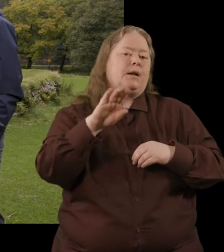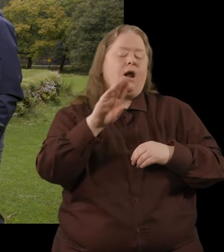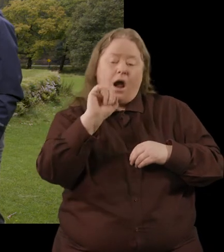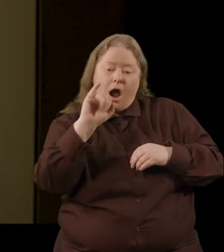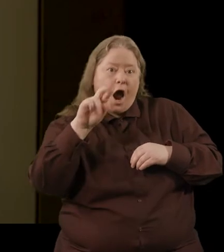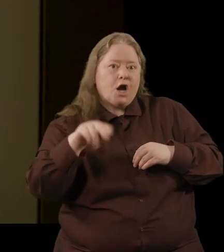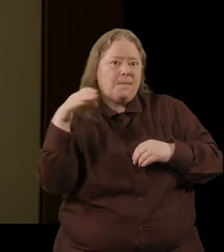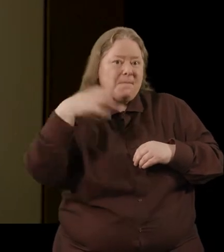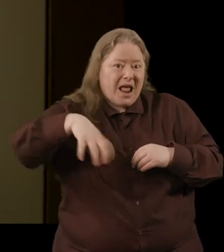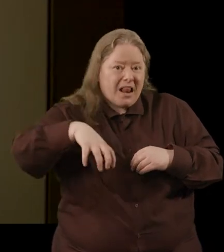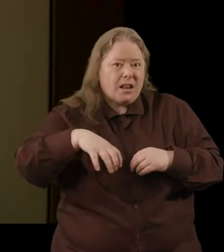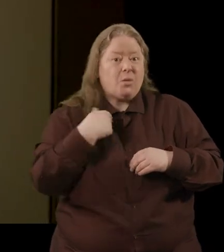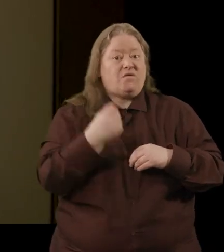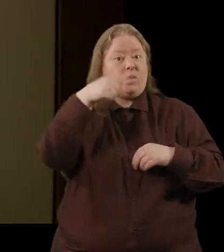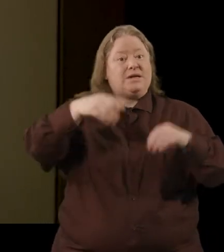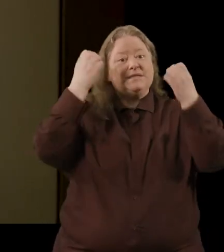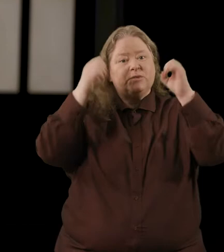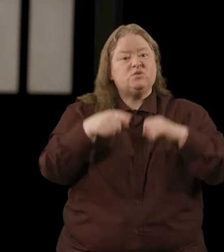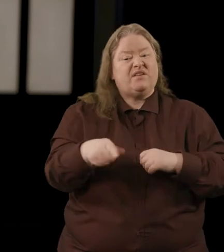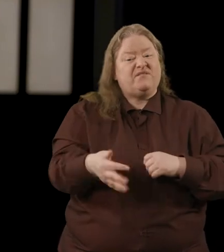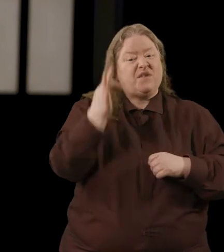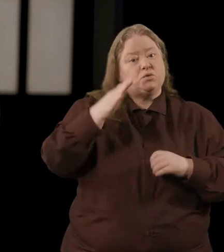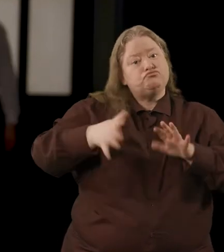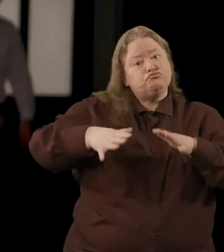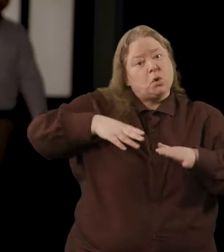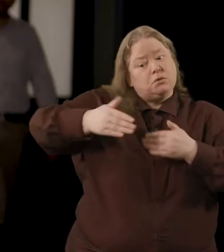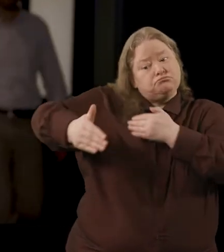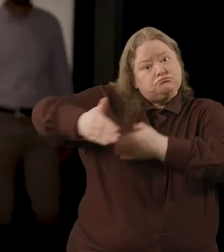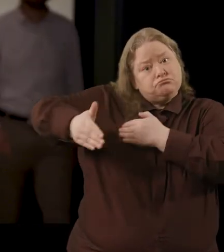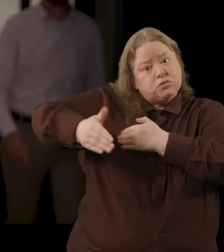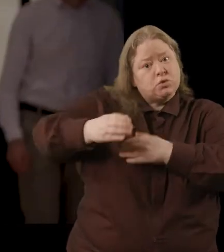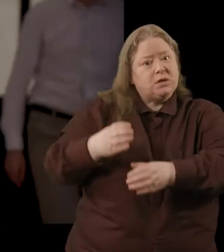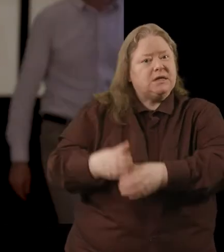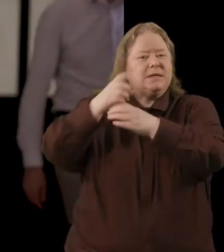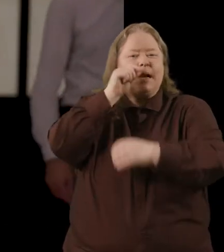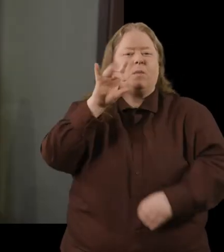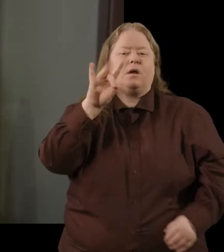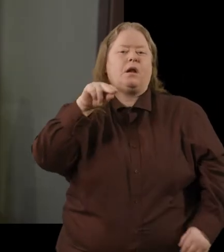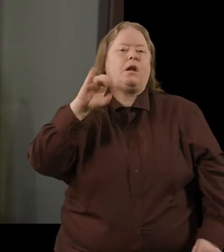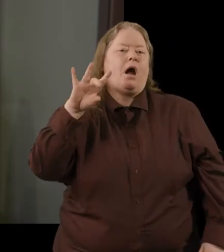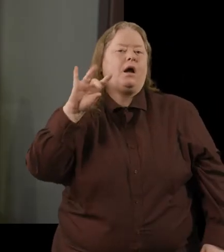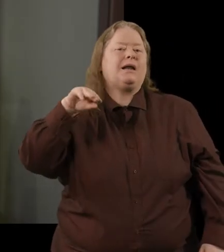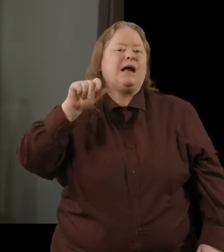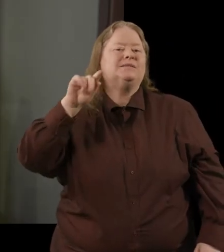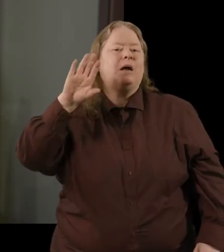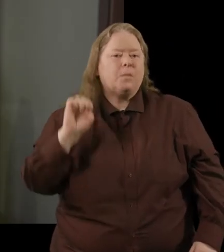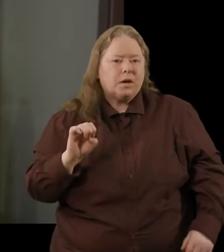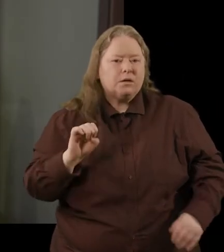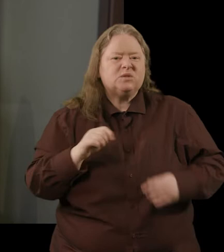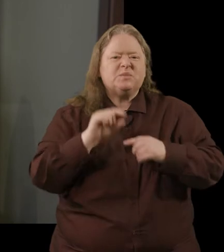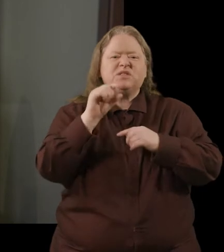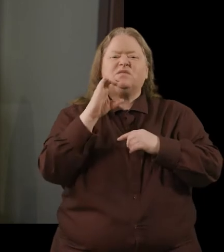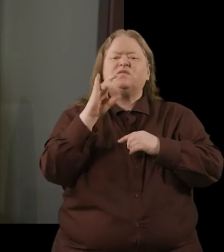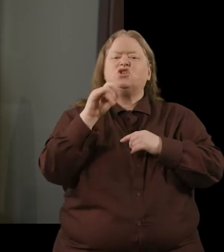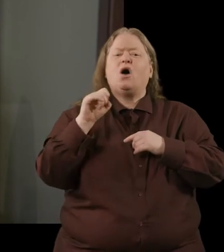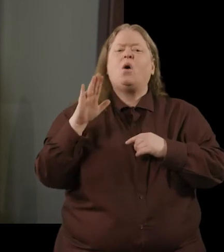we have one in our exhibition which was found quite close to Glendalough in a place called Knocka Temple. So the little piece of